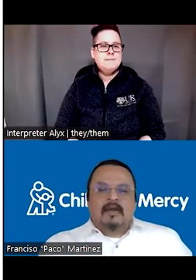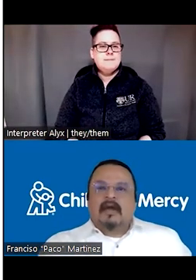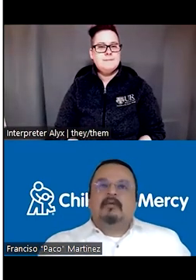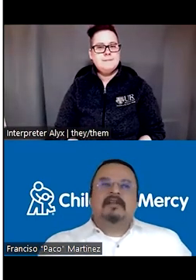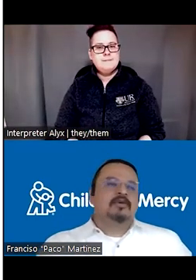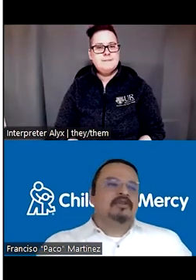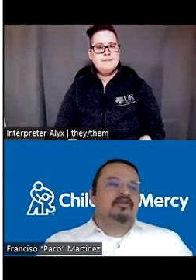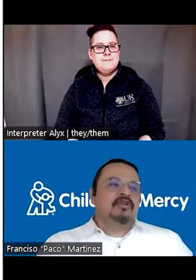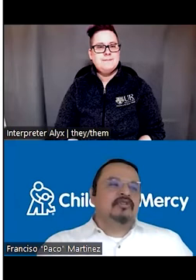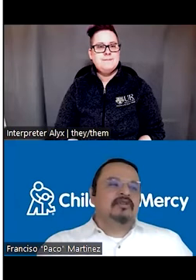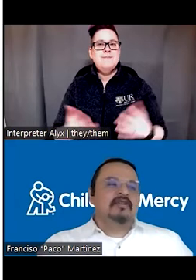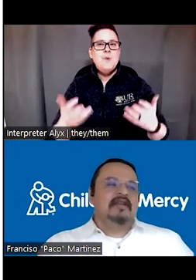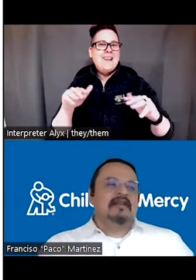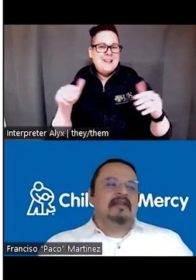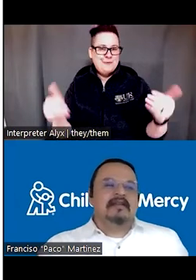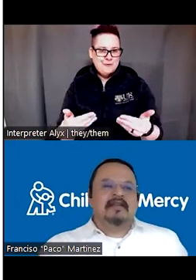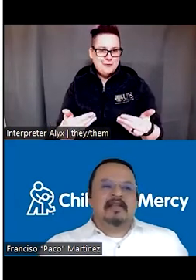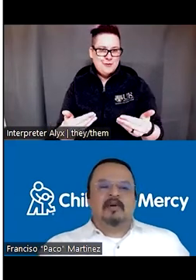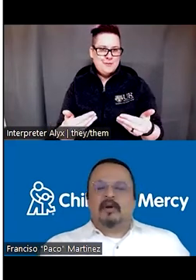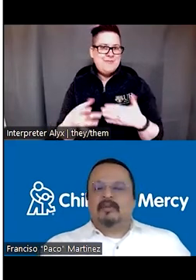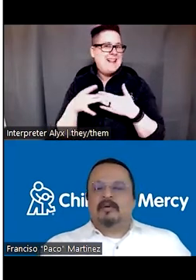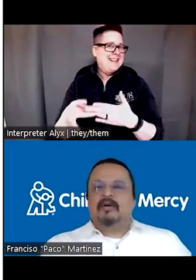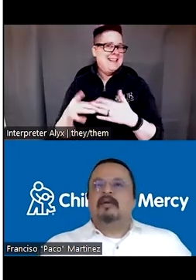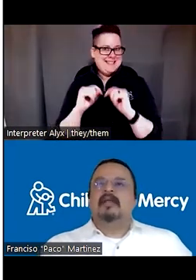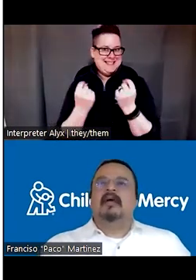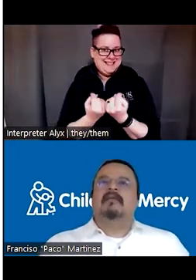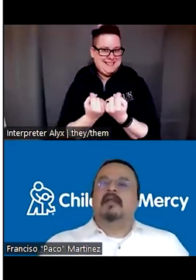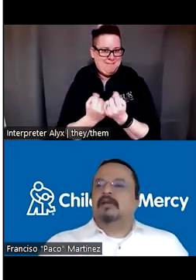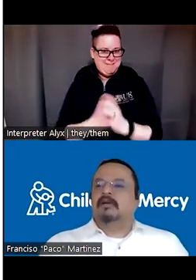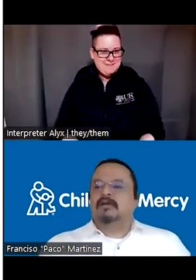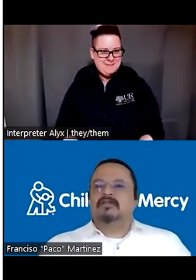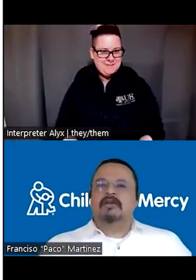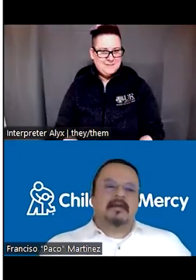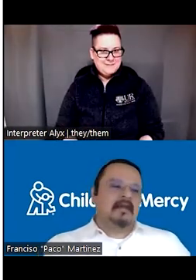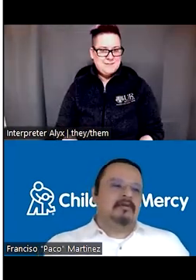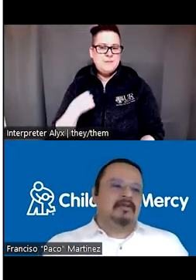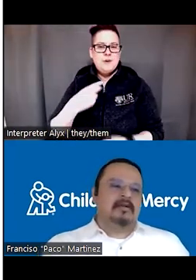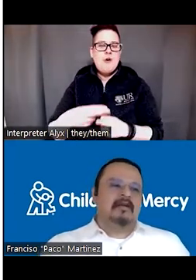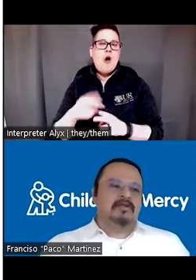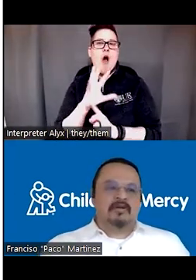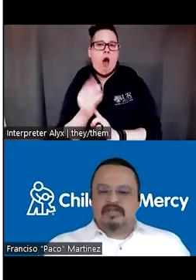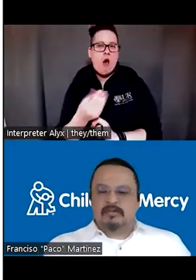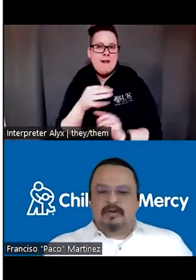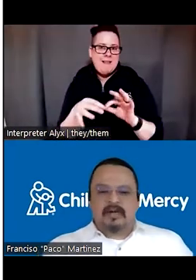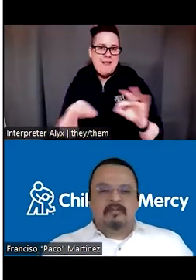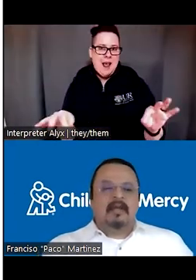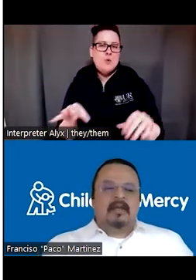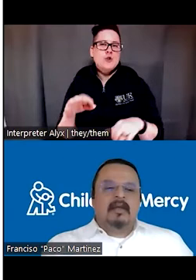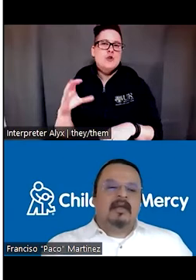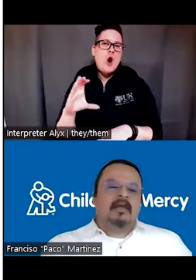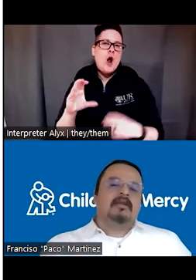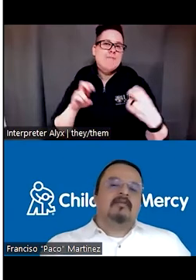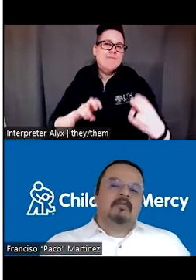I wanted to introduce also the leading team of the program that we call cultural and language language coaching program.